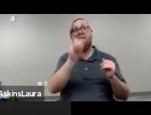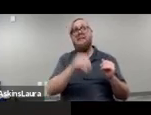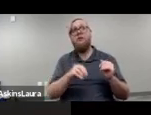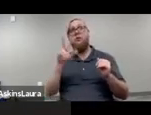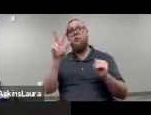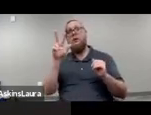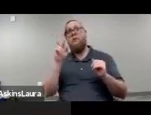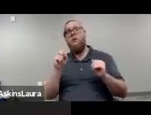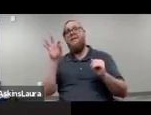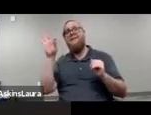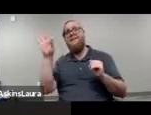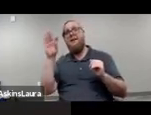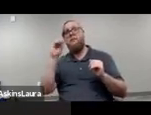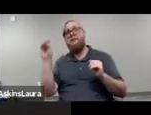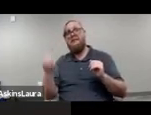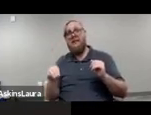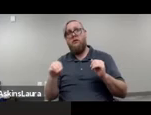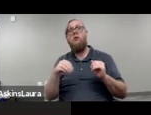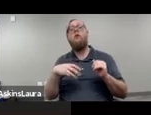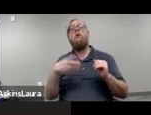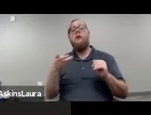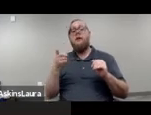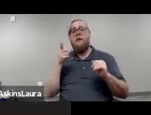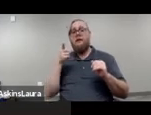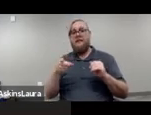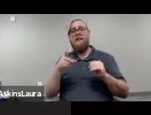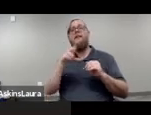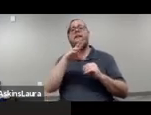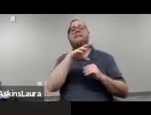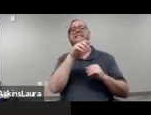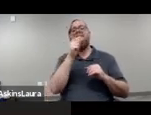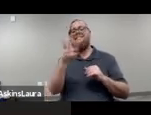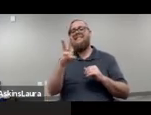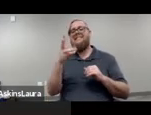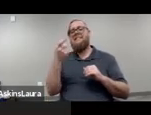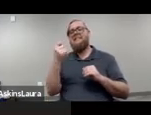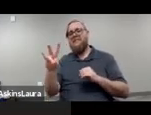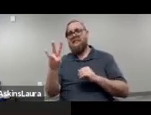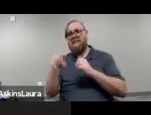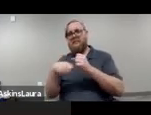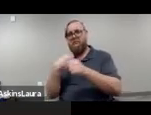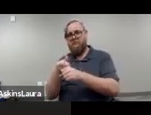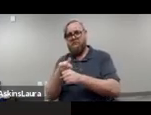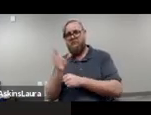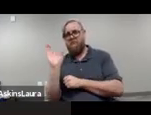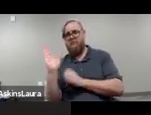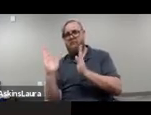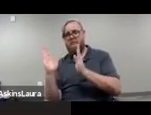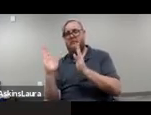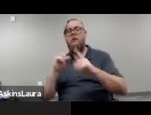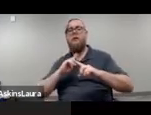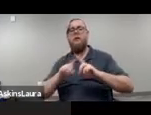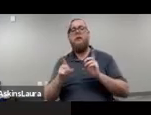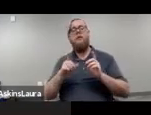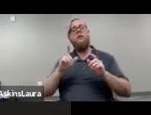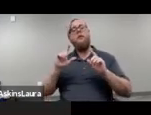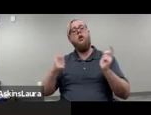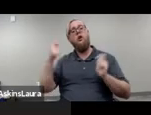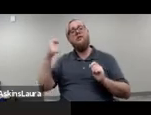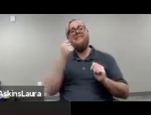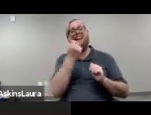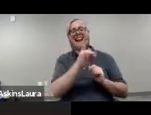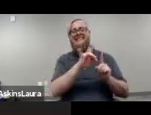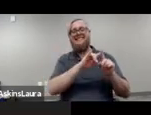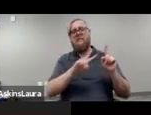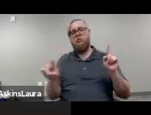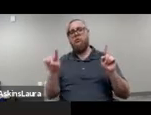percent or nearly four percent in fiscal year 16-17. The greatest increase, um, was found in young adults ages